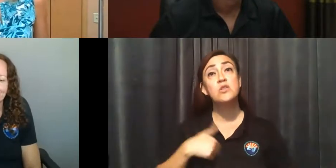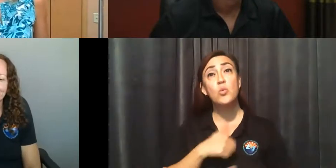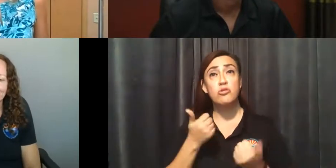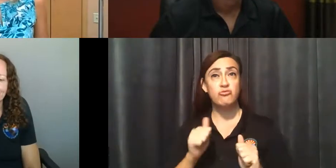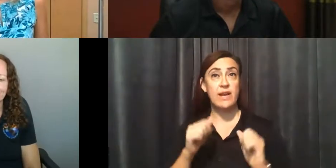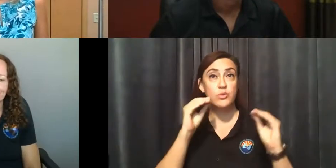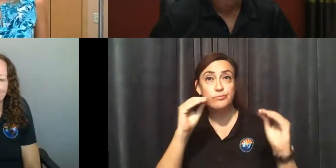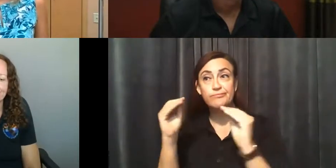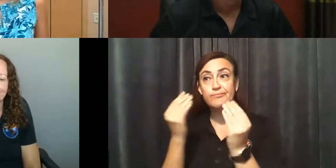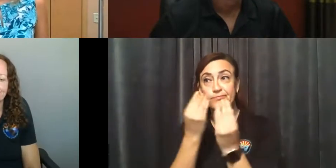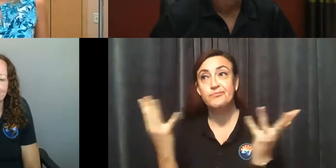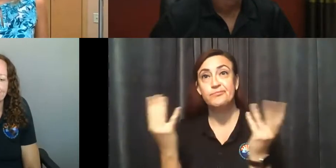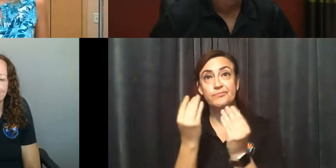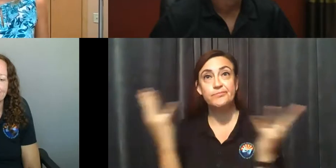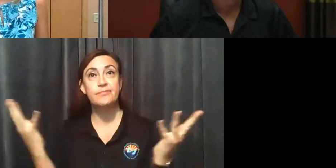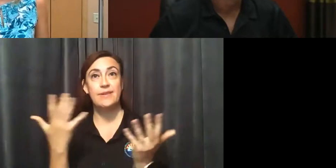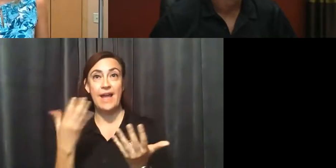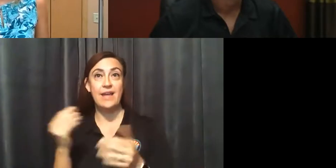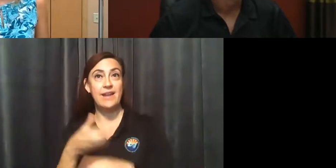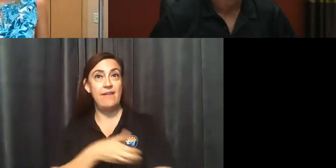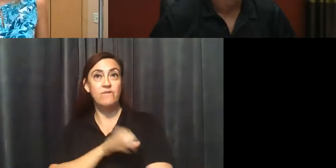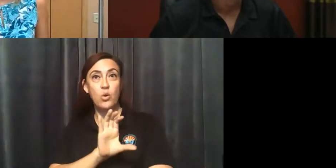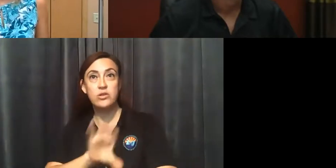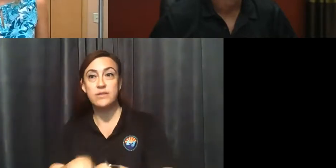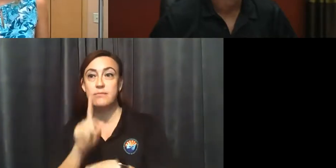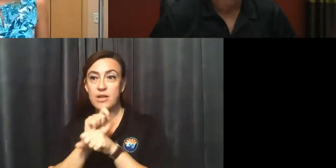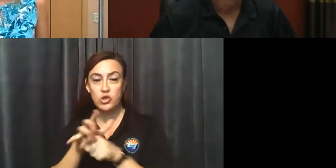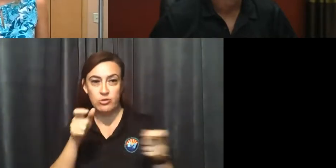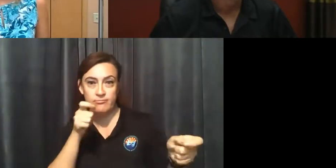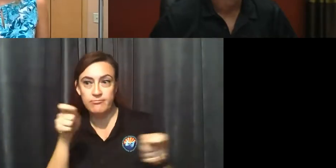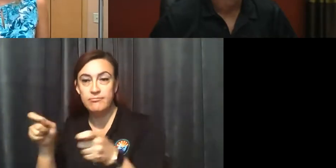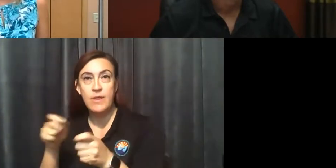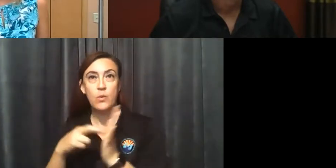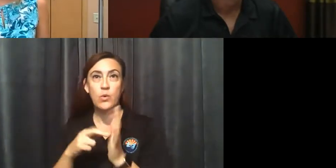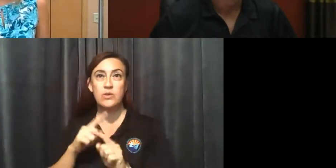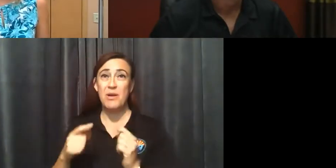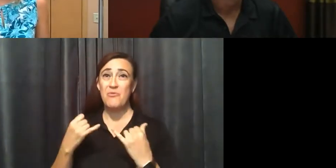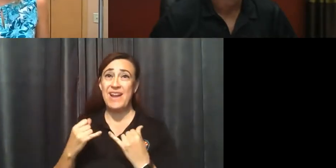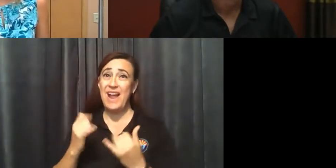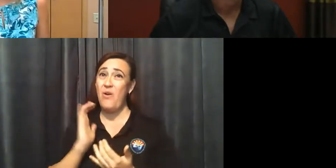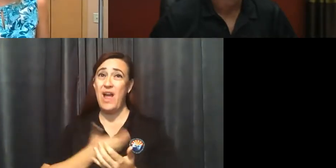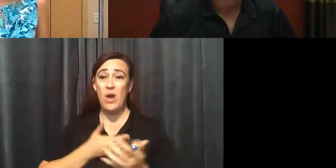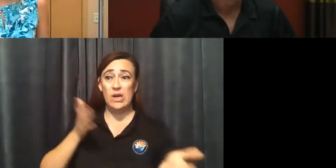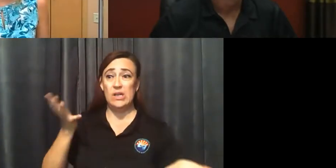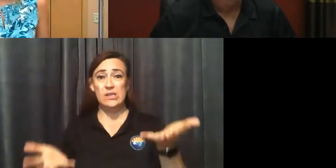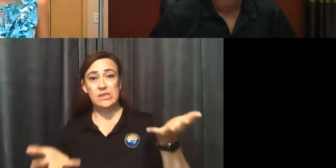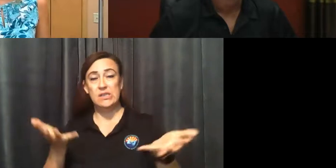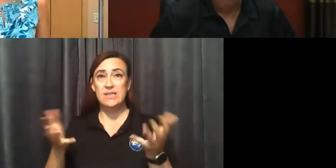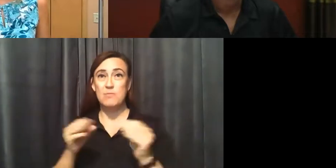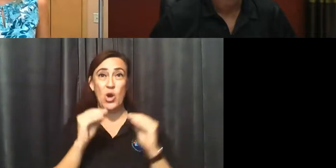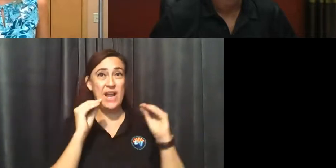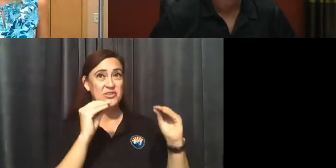the education is a little bit stronger right now than the enforcement, because we really want to work with everybody to make sure that you can run your business